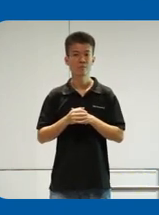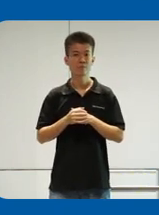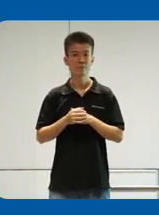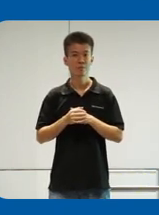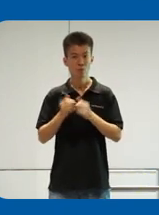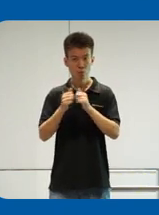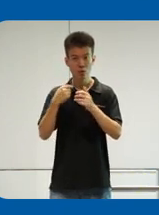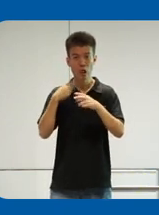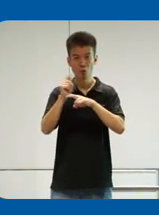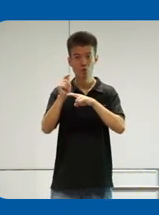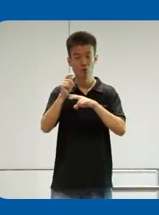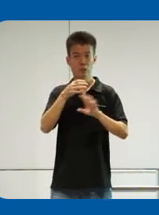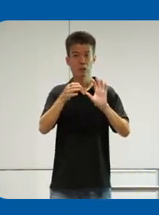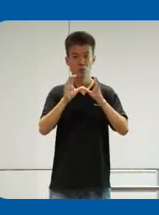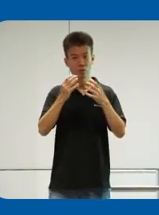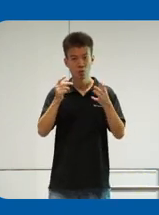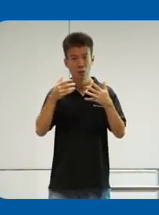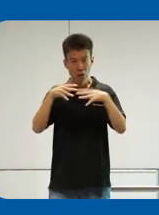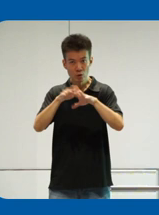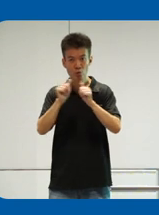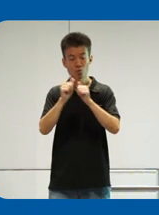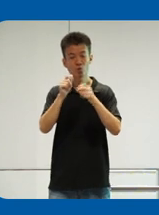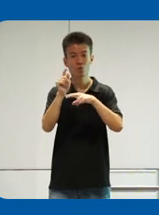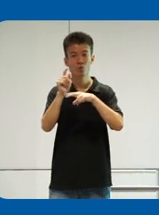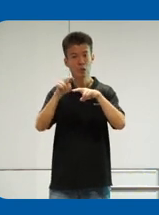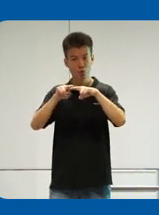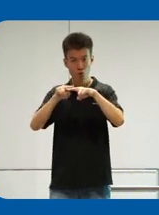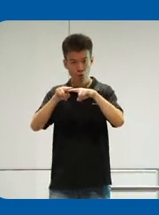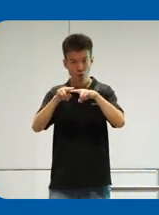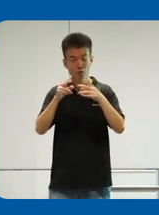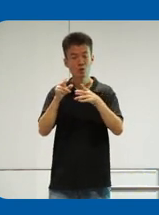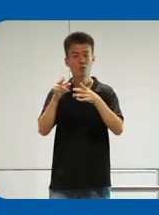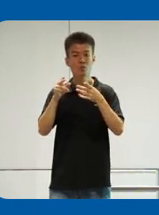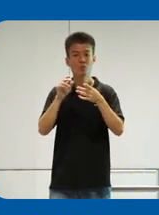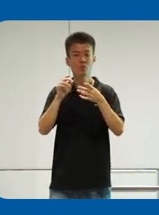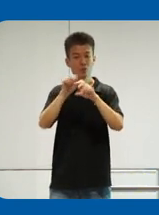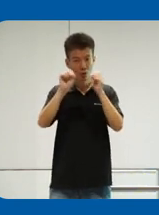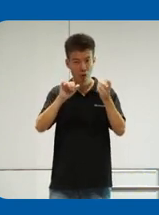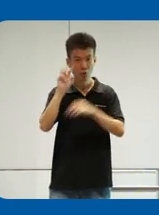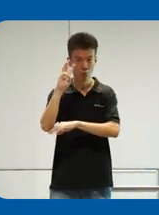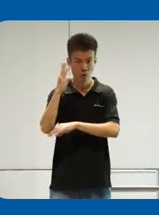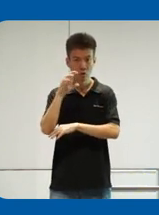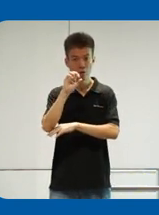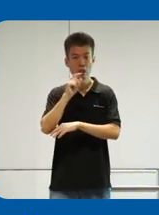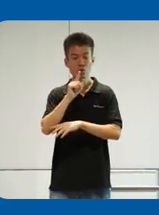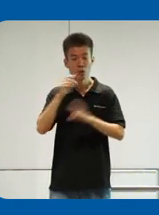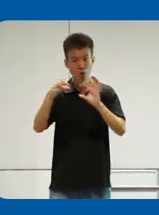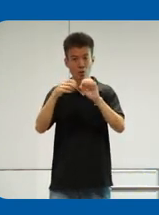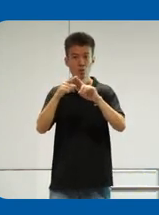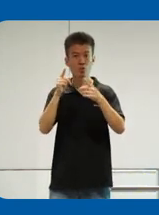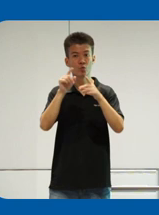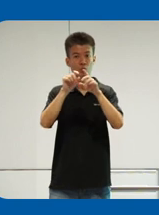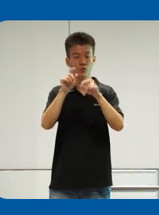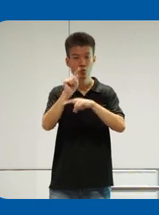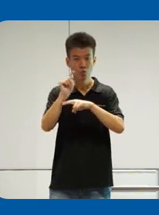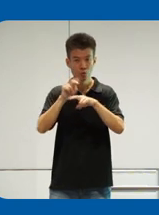with our train colleagues, we are trying to integrate to the train station. Like Woolen's interchange actually connects to our train station.